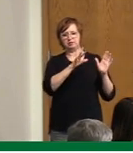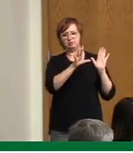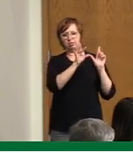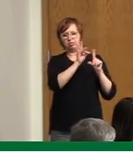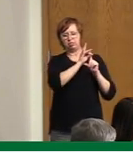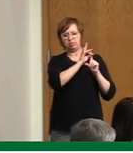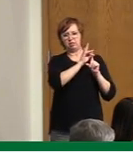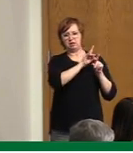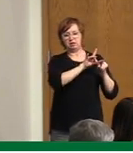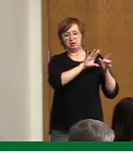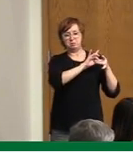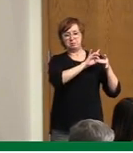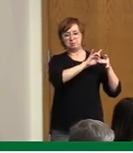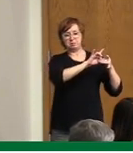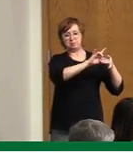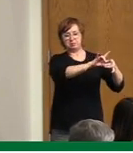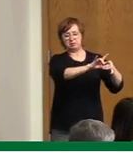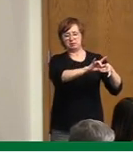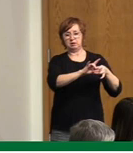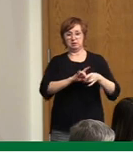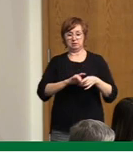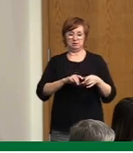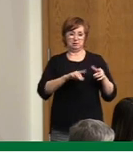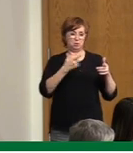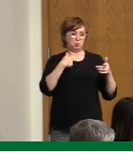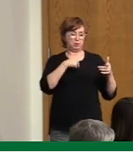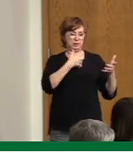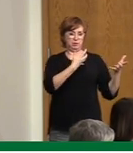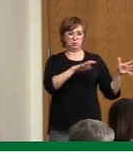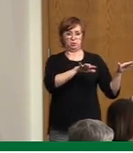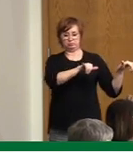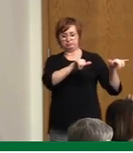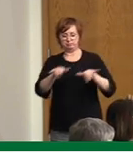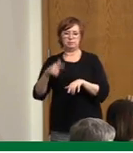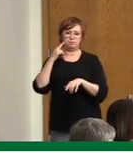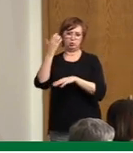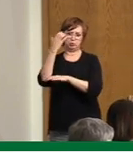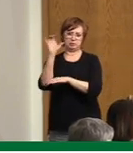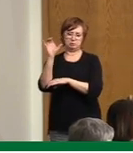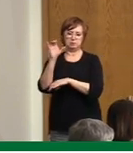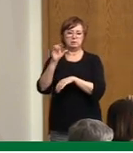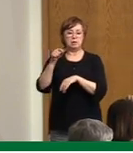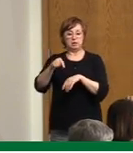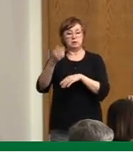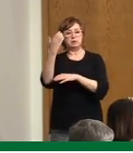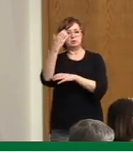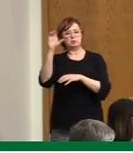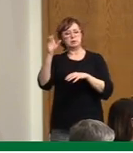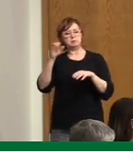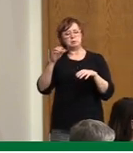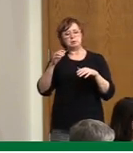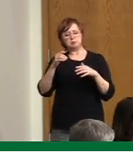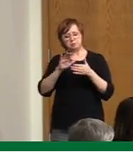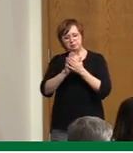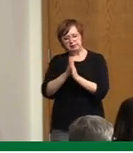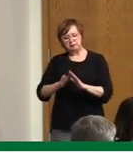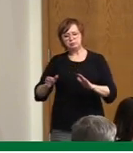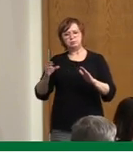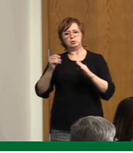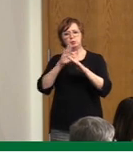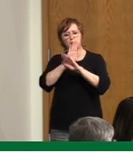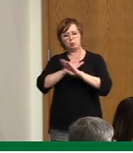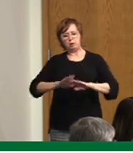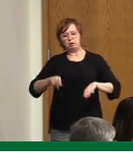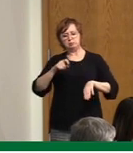having a quieter Christmas and holiday season. But even the ability to meet among close family, one or two